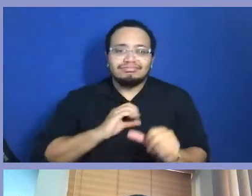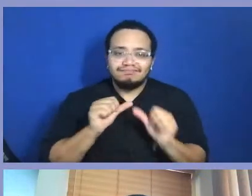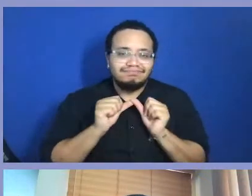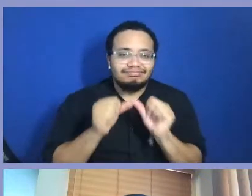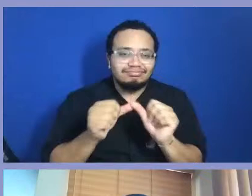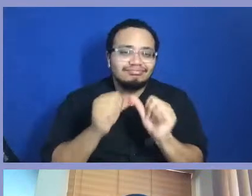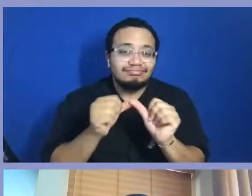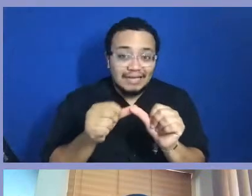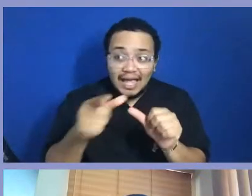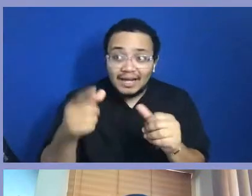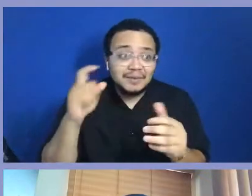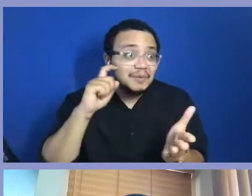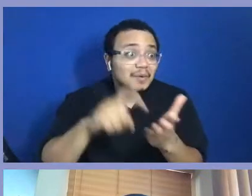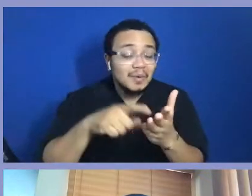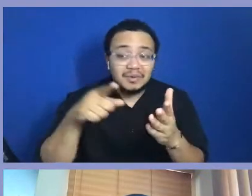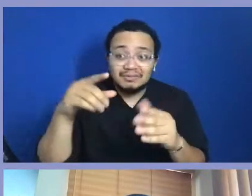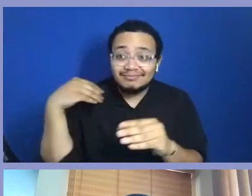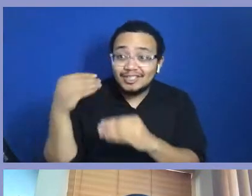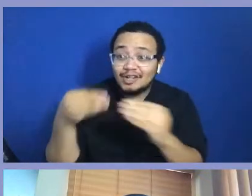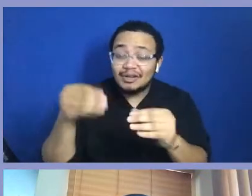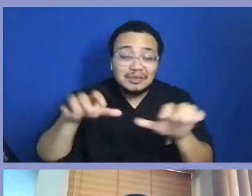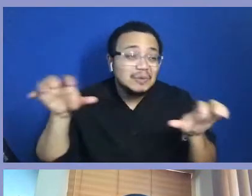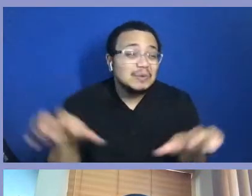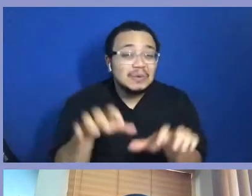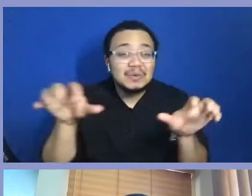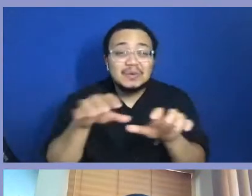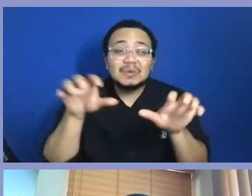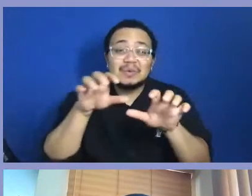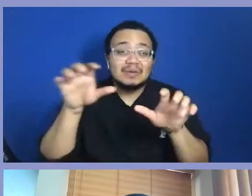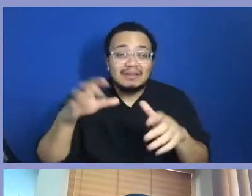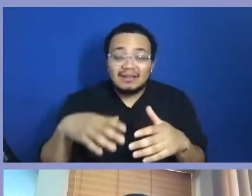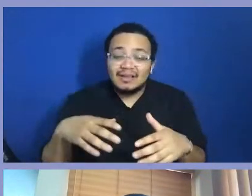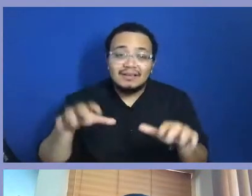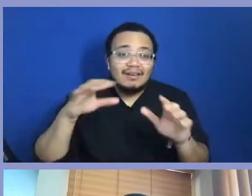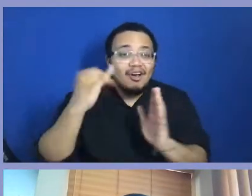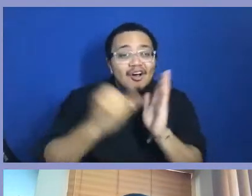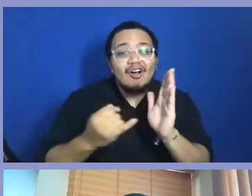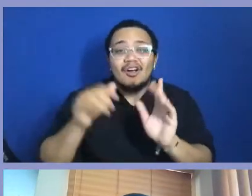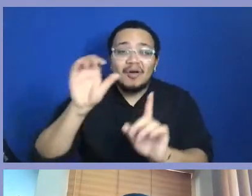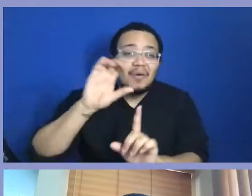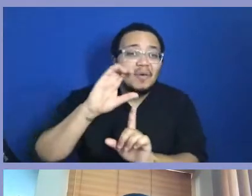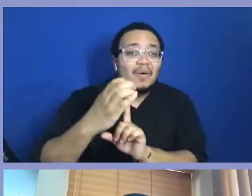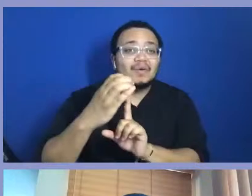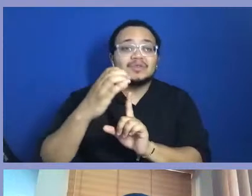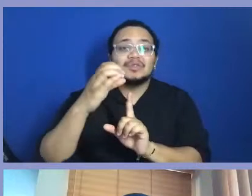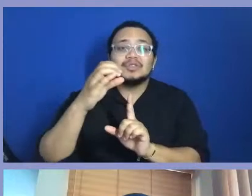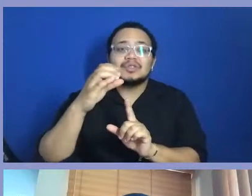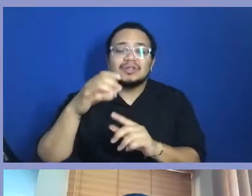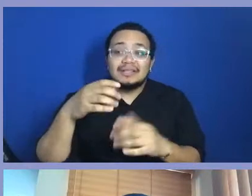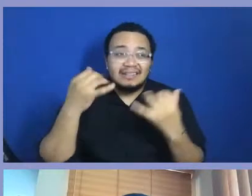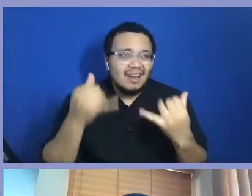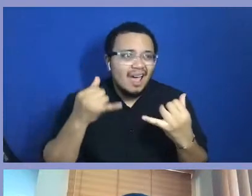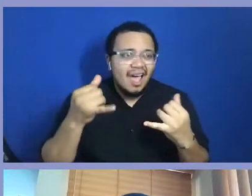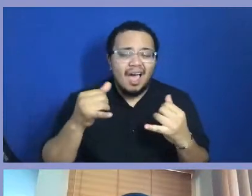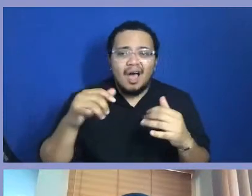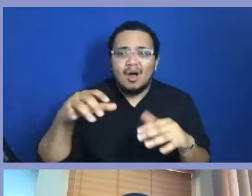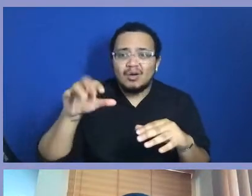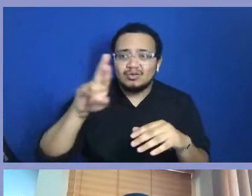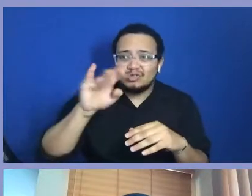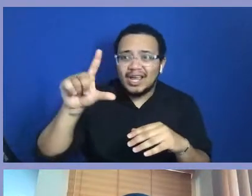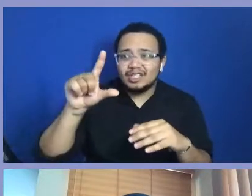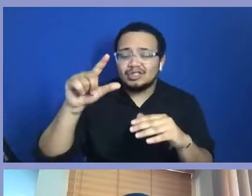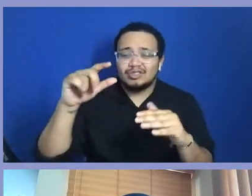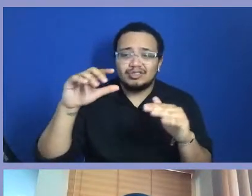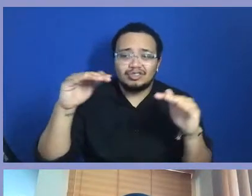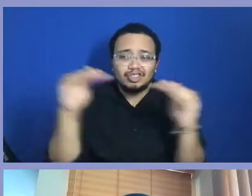doing it. They are actively out here in this social injustice time taking pictures, trying